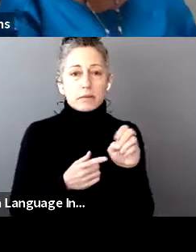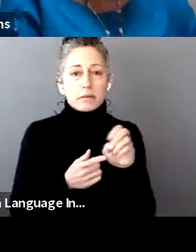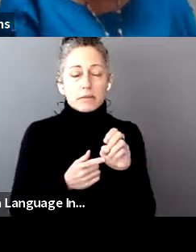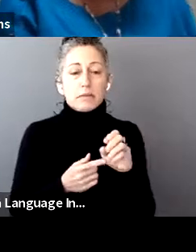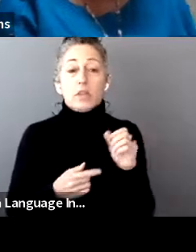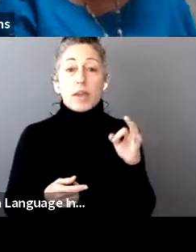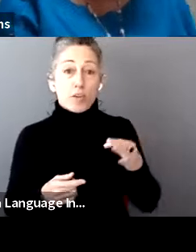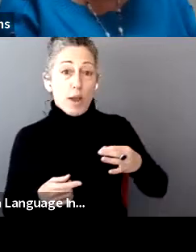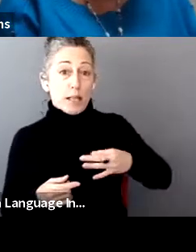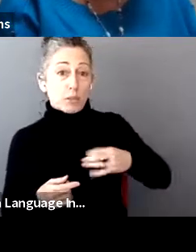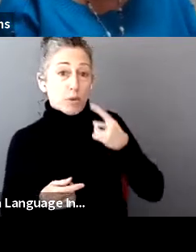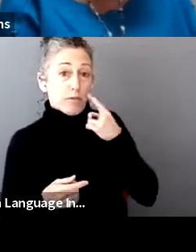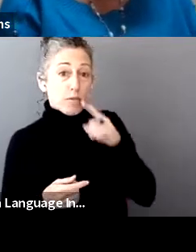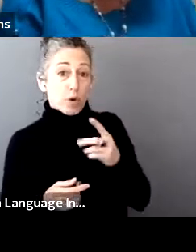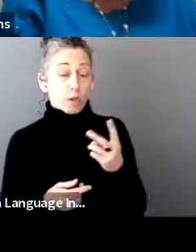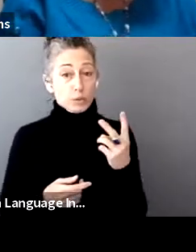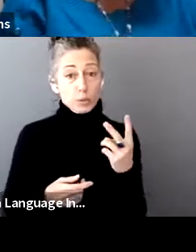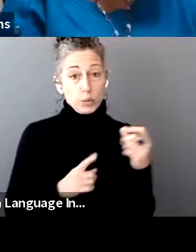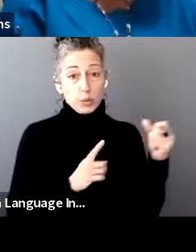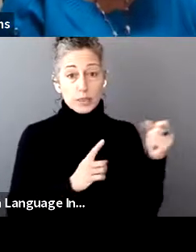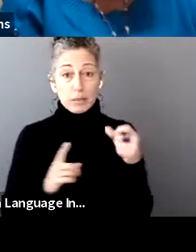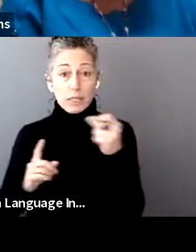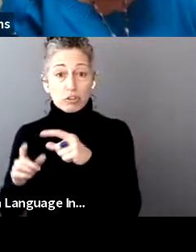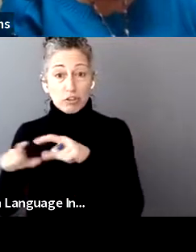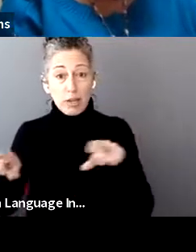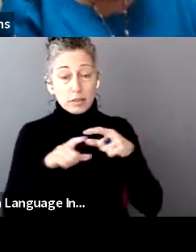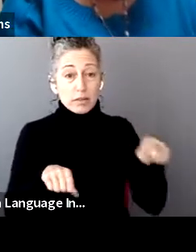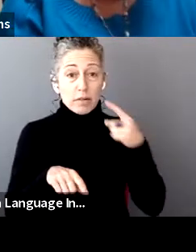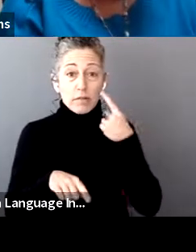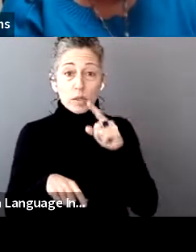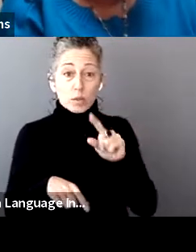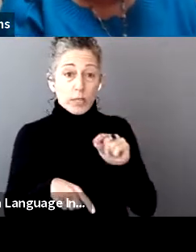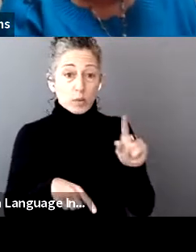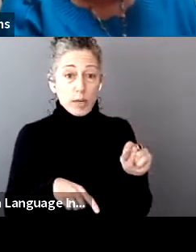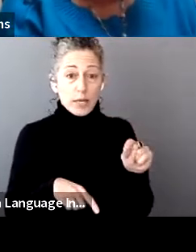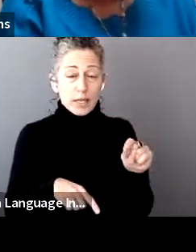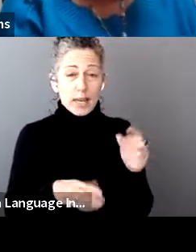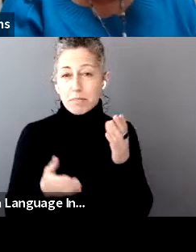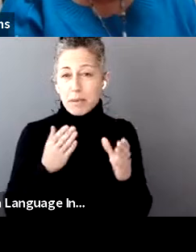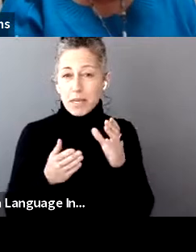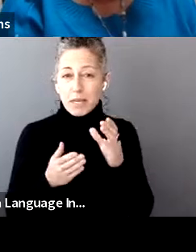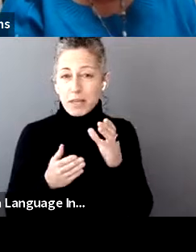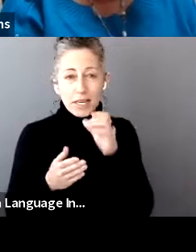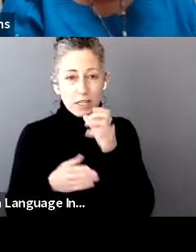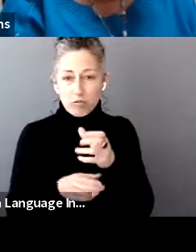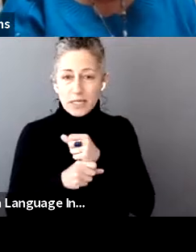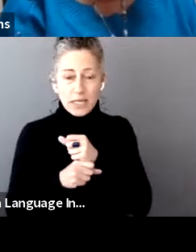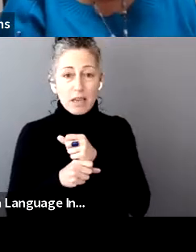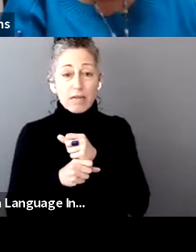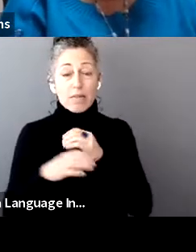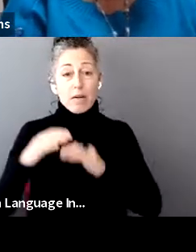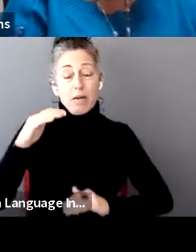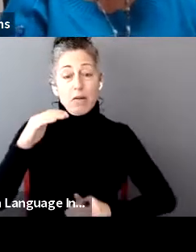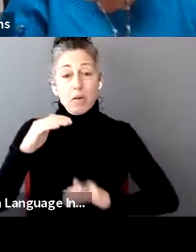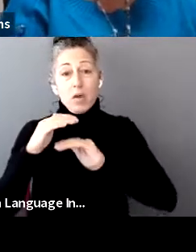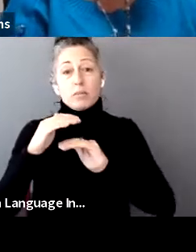either of the two rounds of the stimulus checks from 2020, but has not received as much money as they're eligible for, they can claim